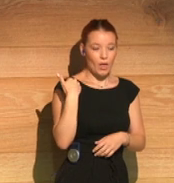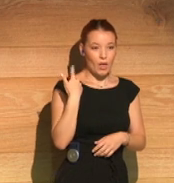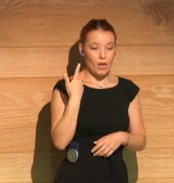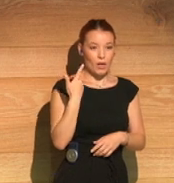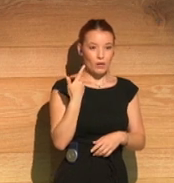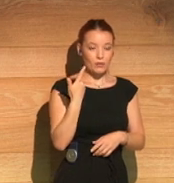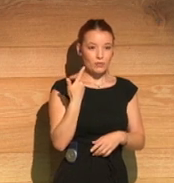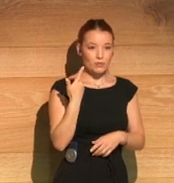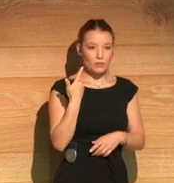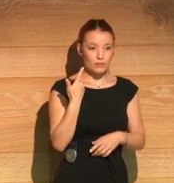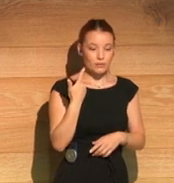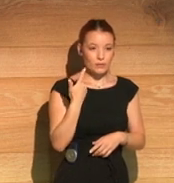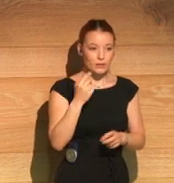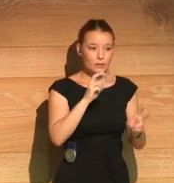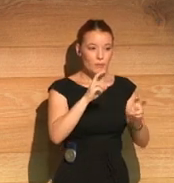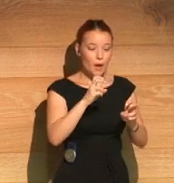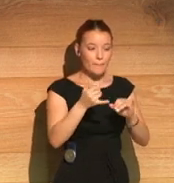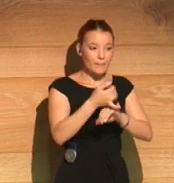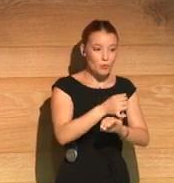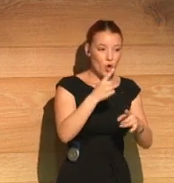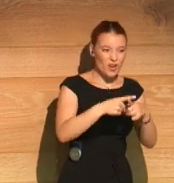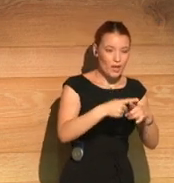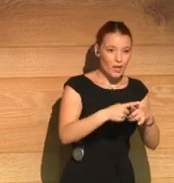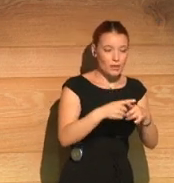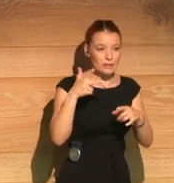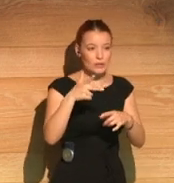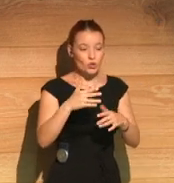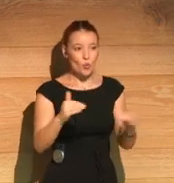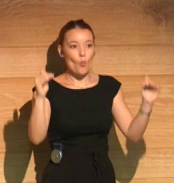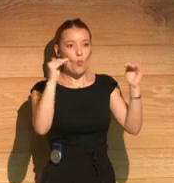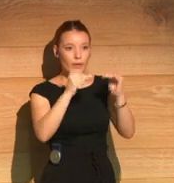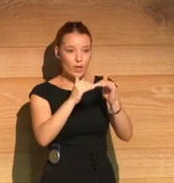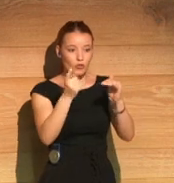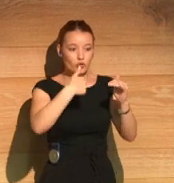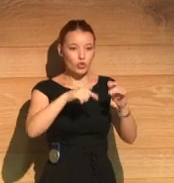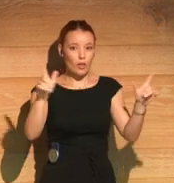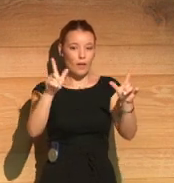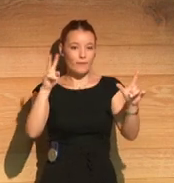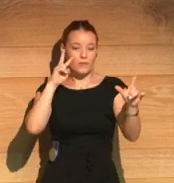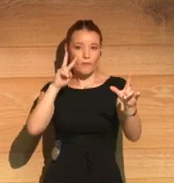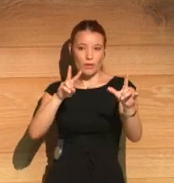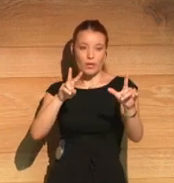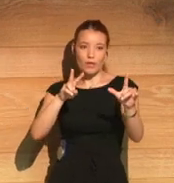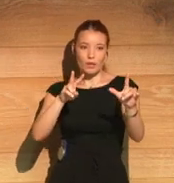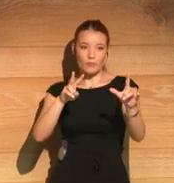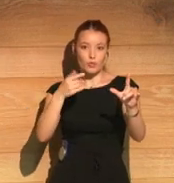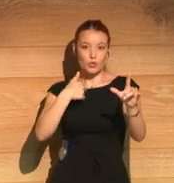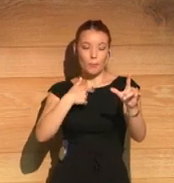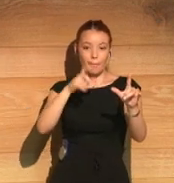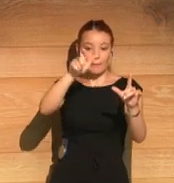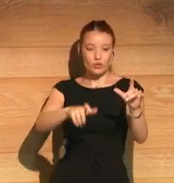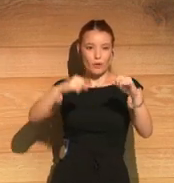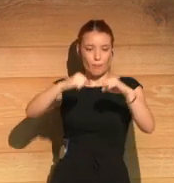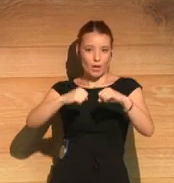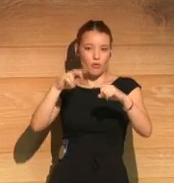various polling stations and I always remember this elderly man who came out of a polling station crying and the